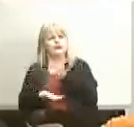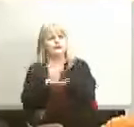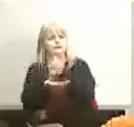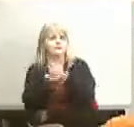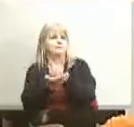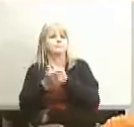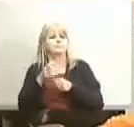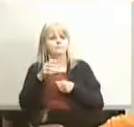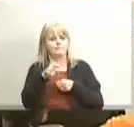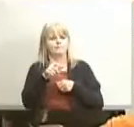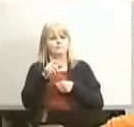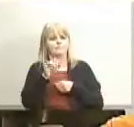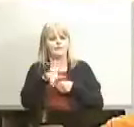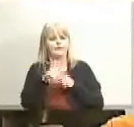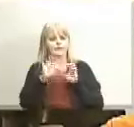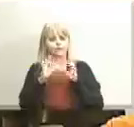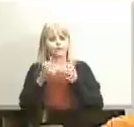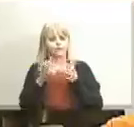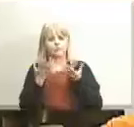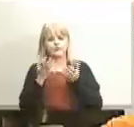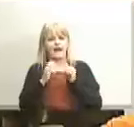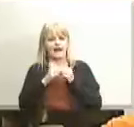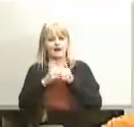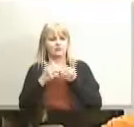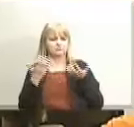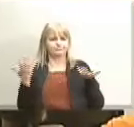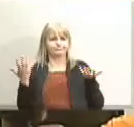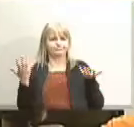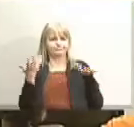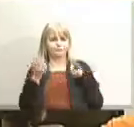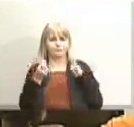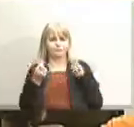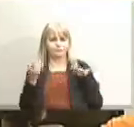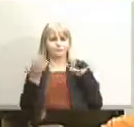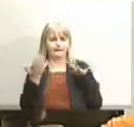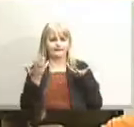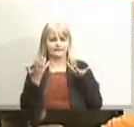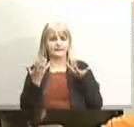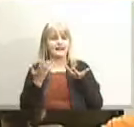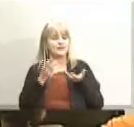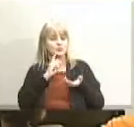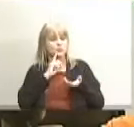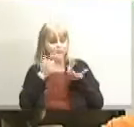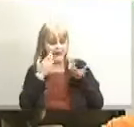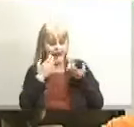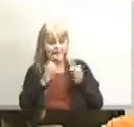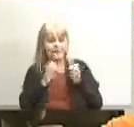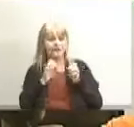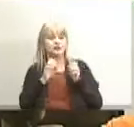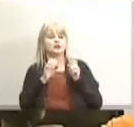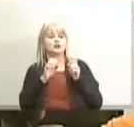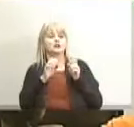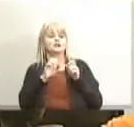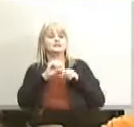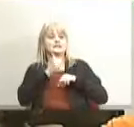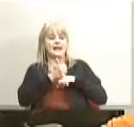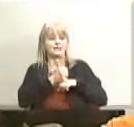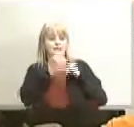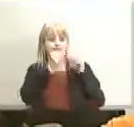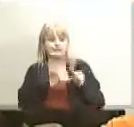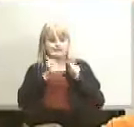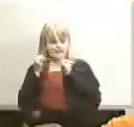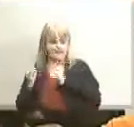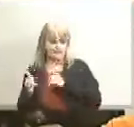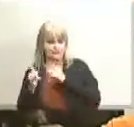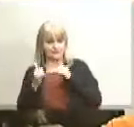um that group and then also you know whether there really is an effort to do individualized learning plans for our